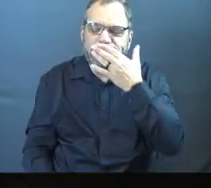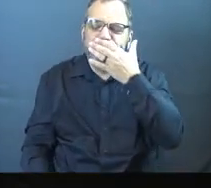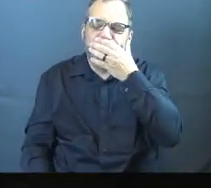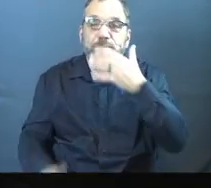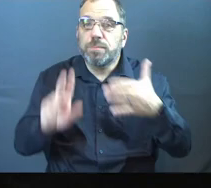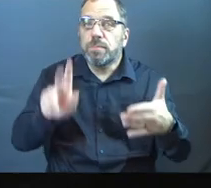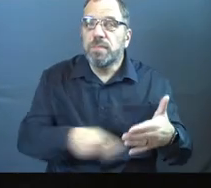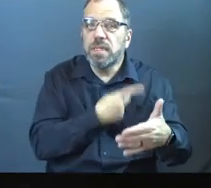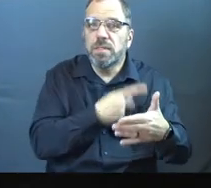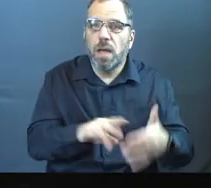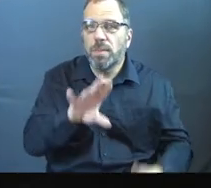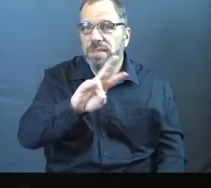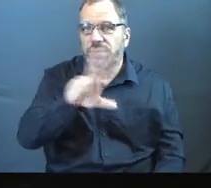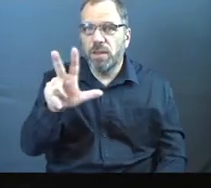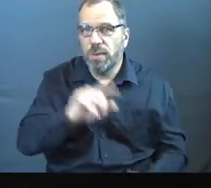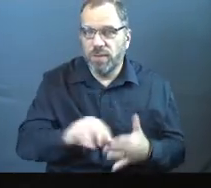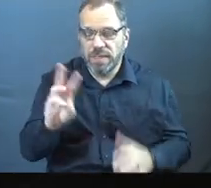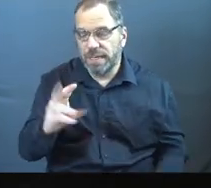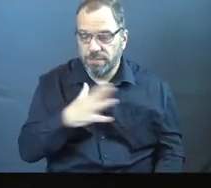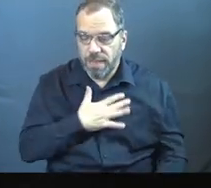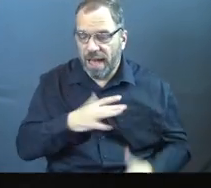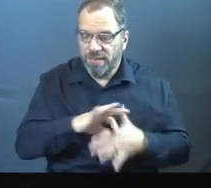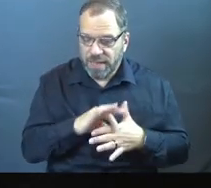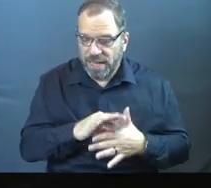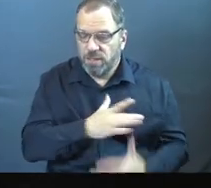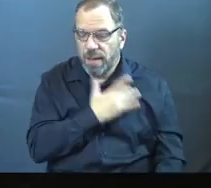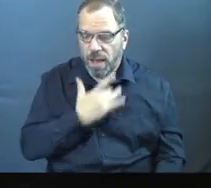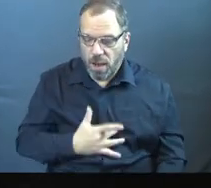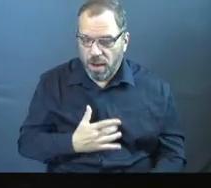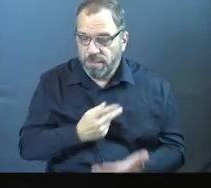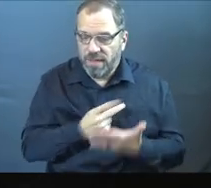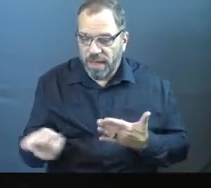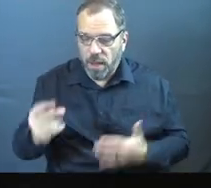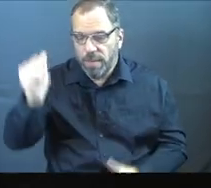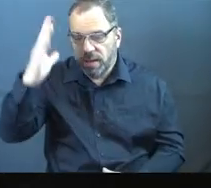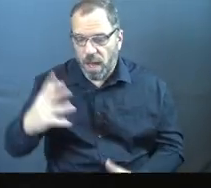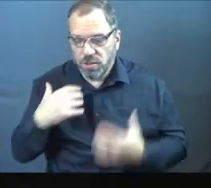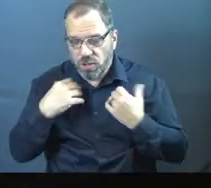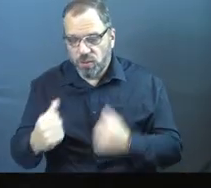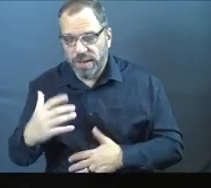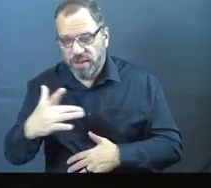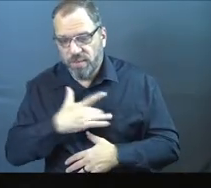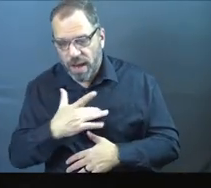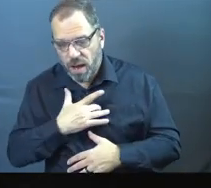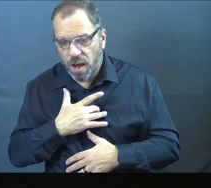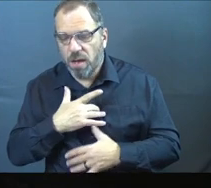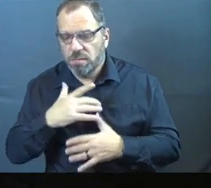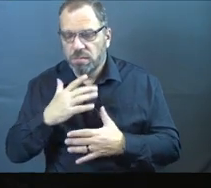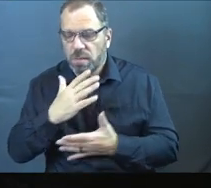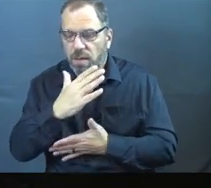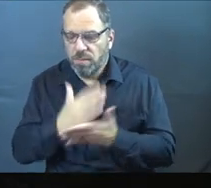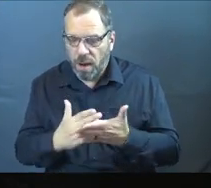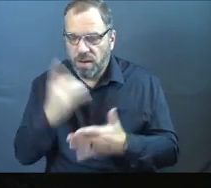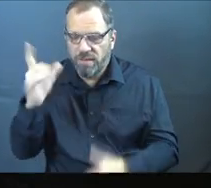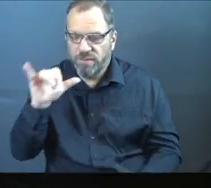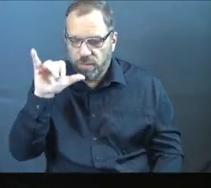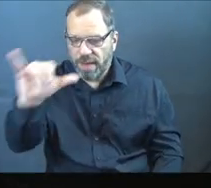Psalm 73, 26 says, my flesh and my heart may fail, but God is the strength of my heart and my portion forever.